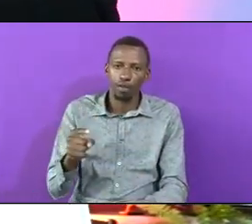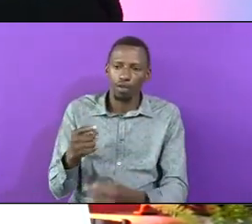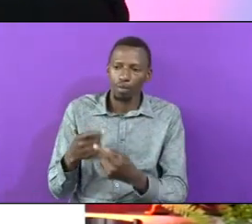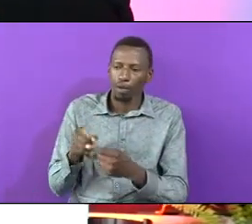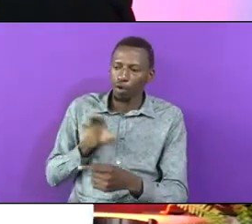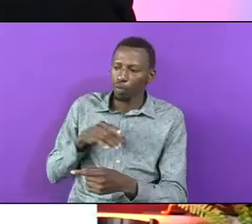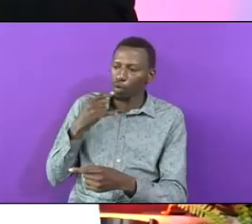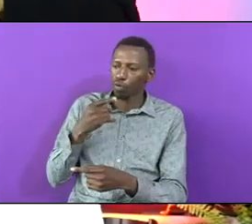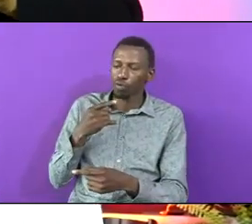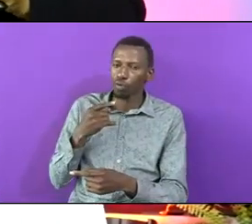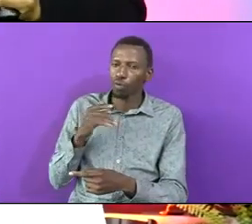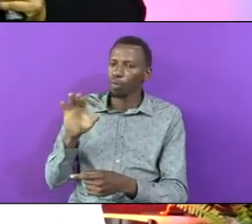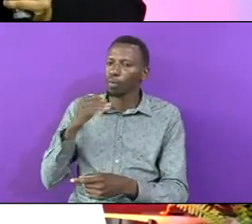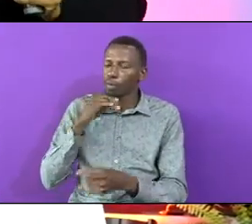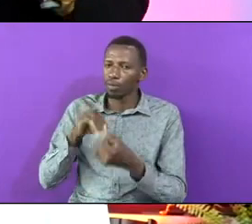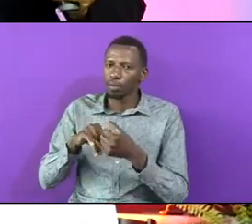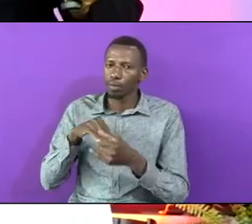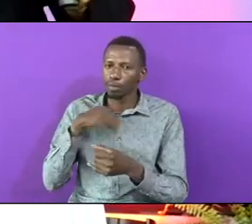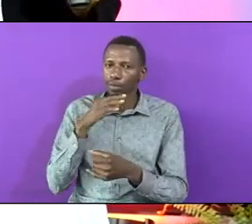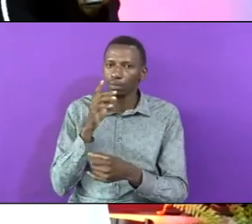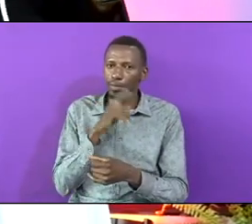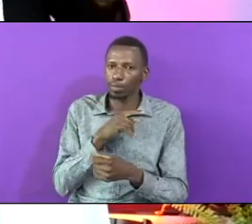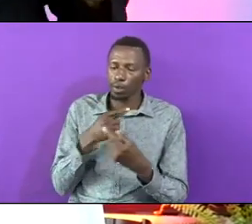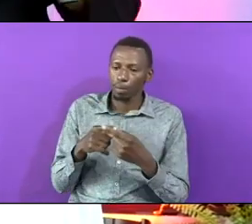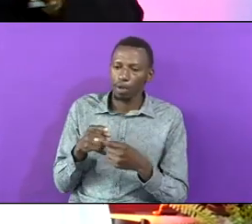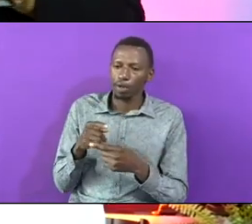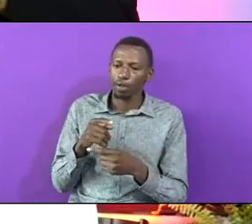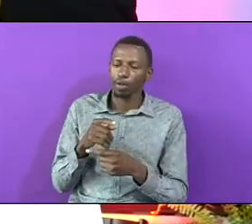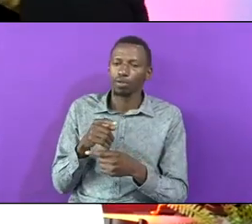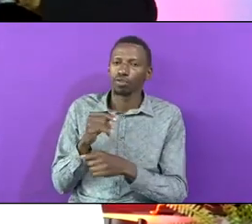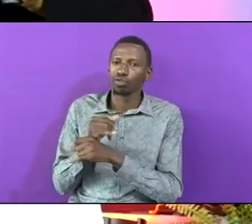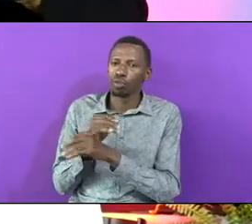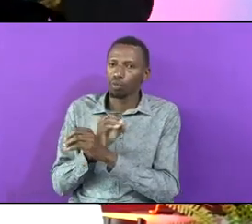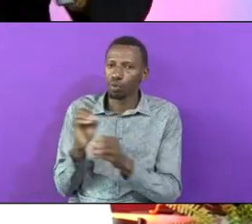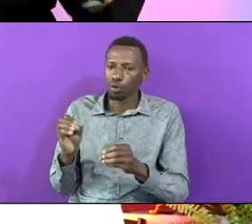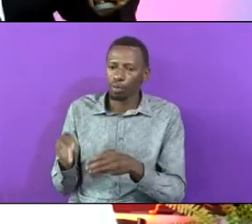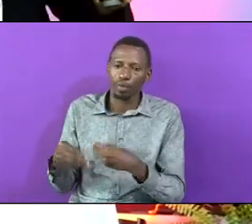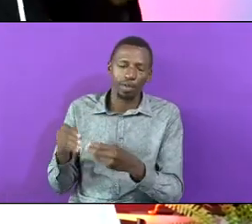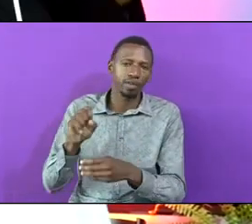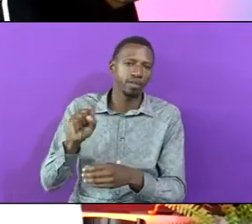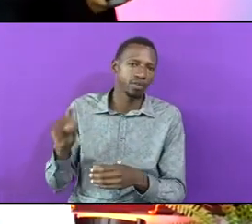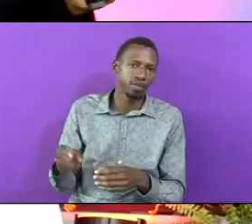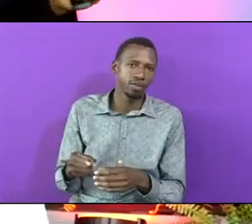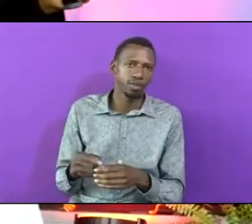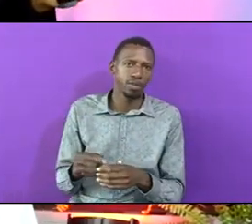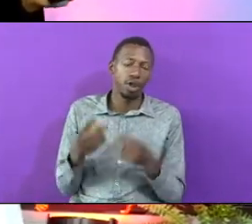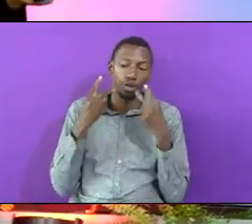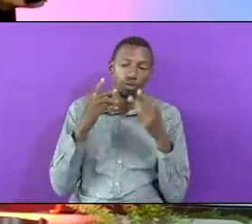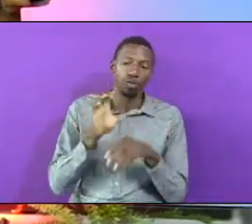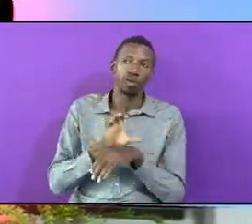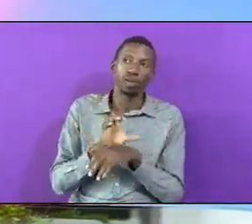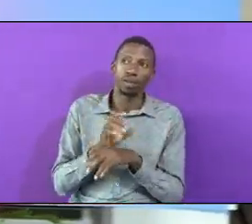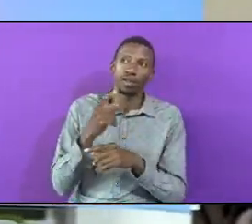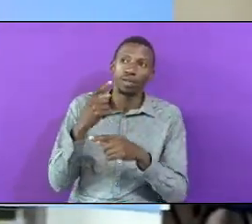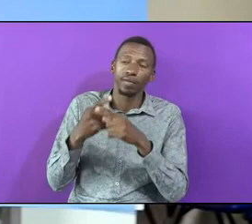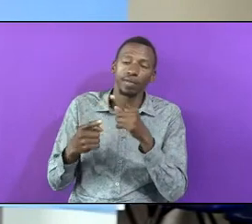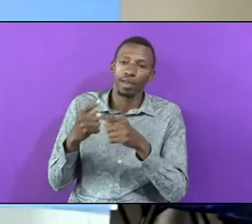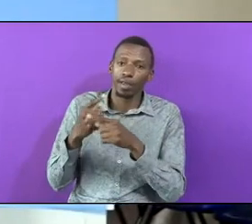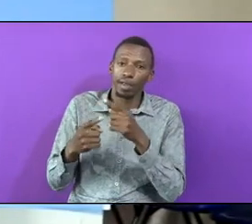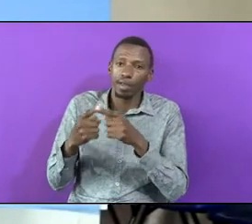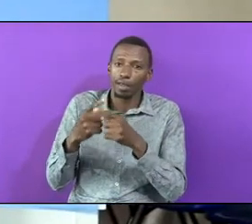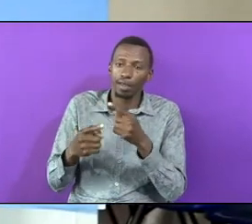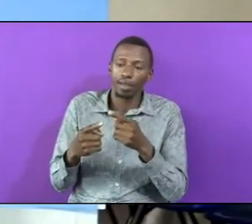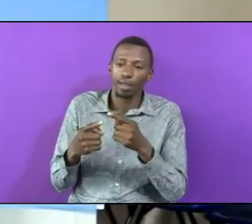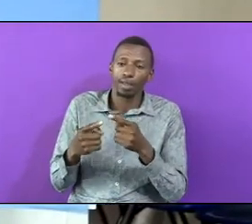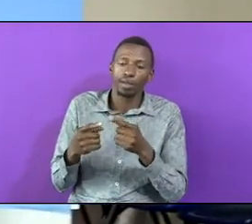And Yet You Walk In With Range Rover Look At Our Church How Many Years Has This Church Been Like This As If You Don't Have